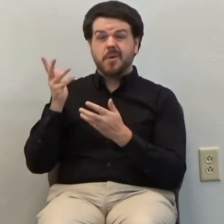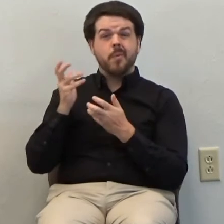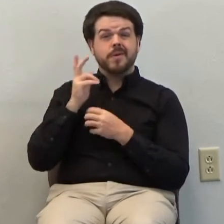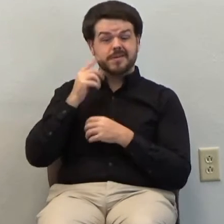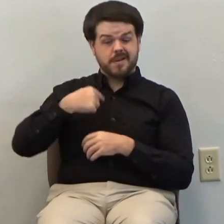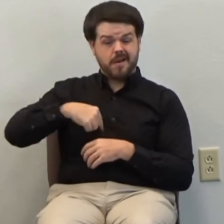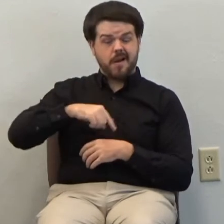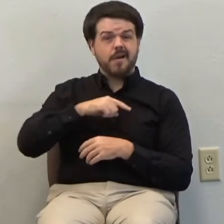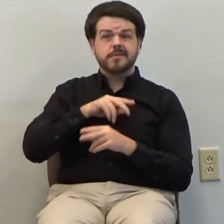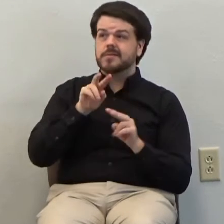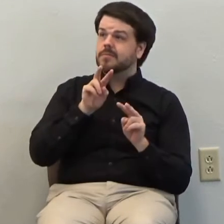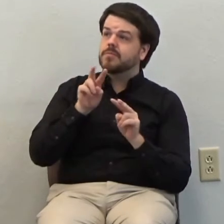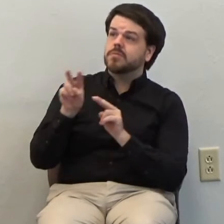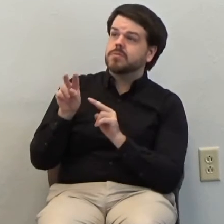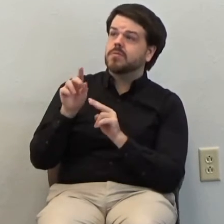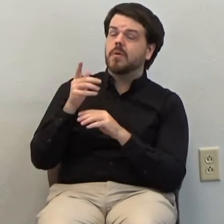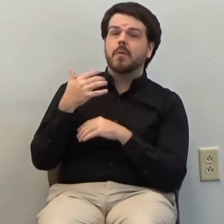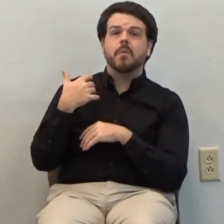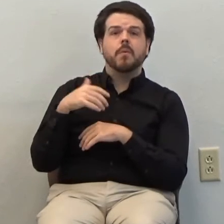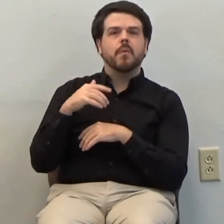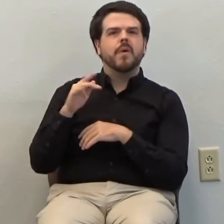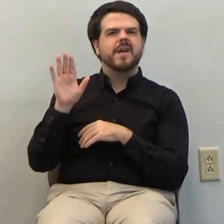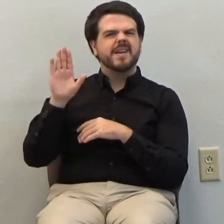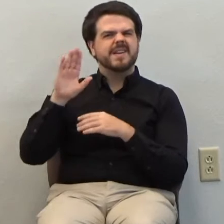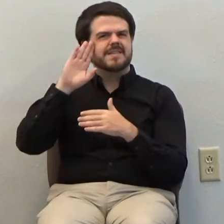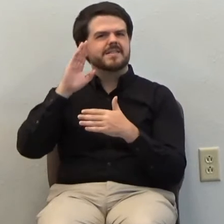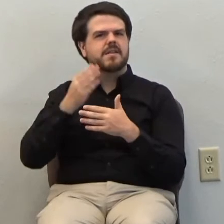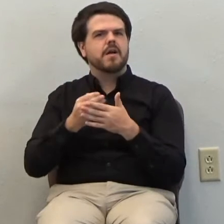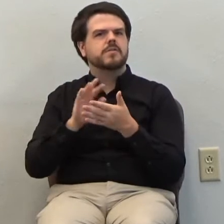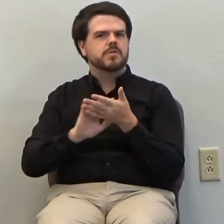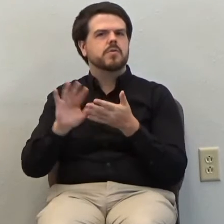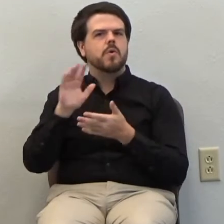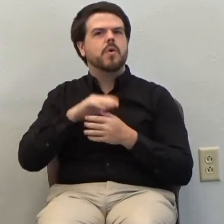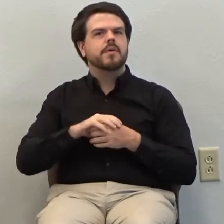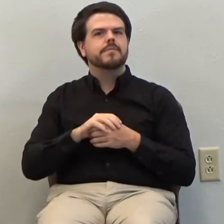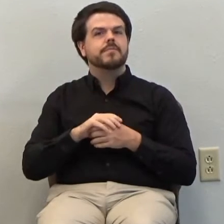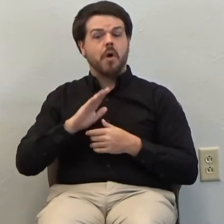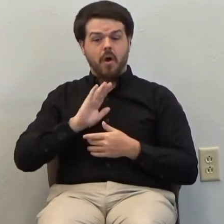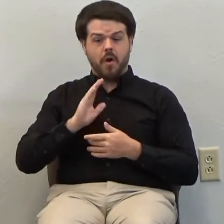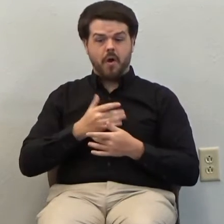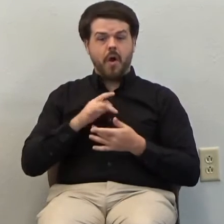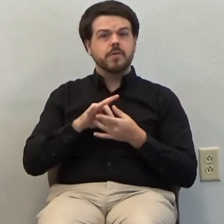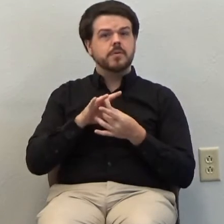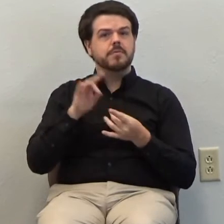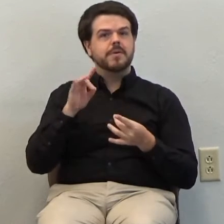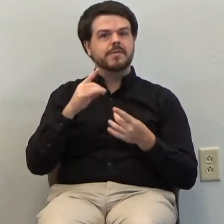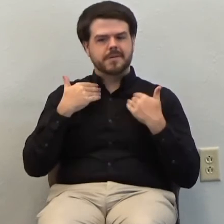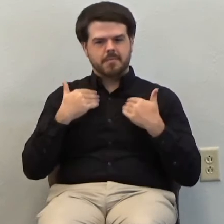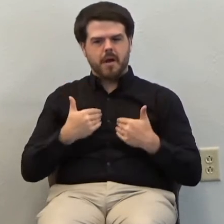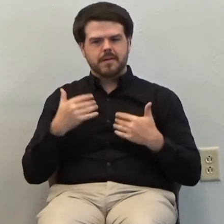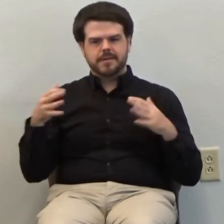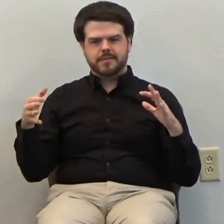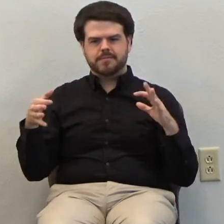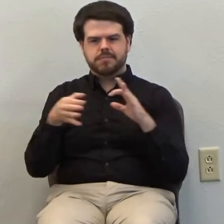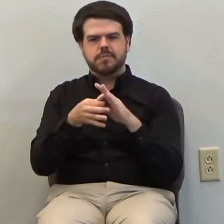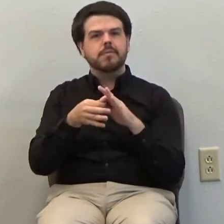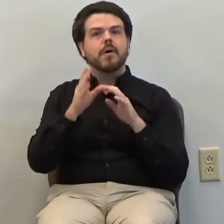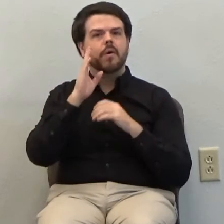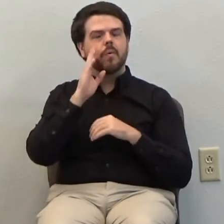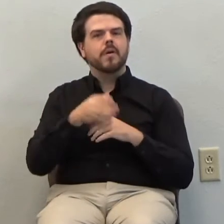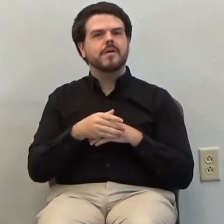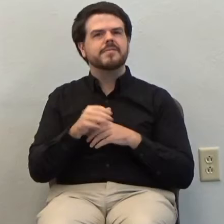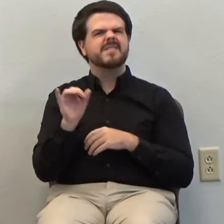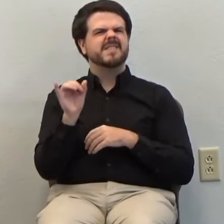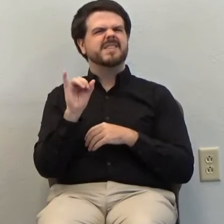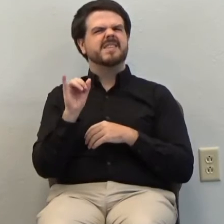glory. Then Jesus will join our spirits to our risen bodies like covering us